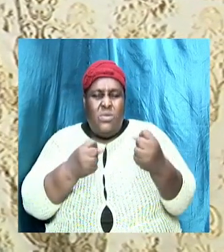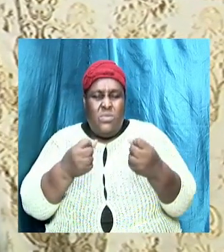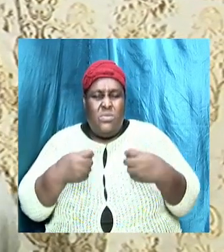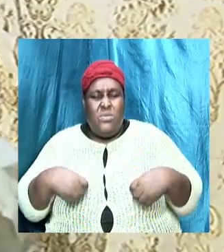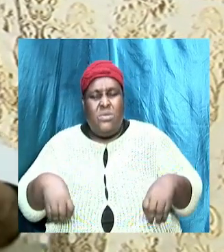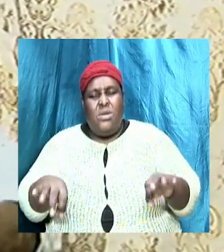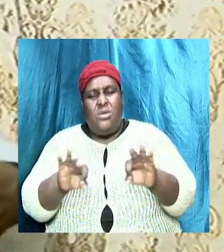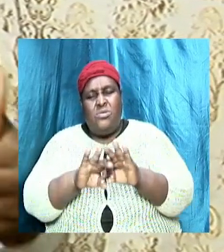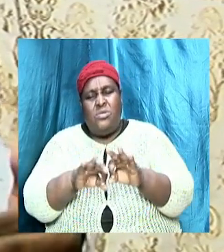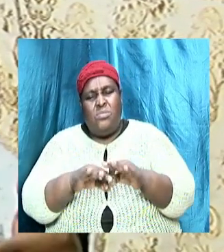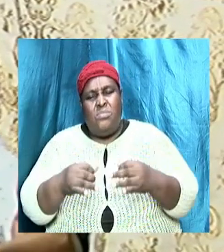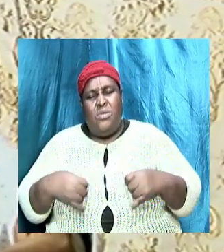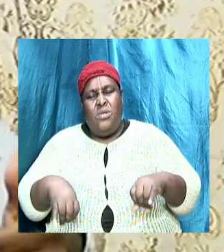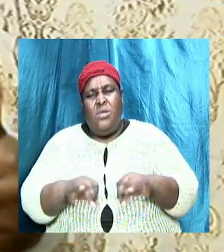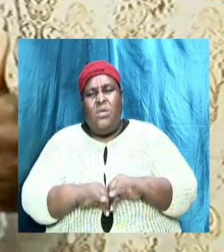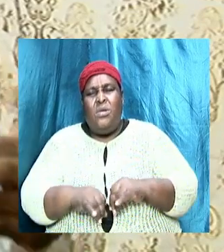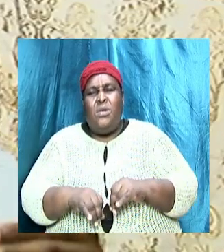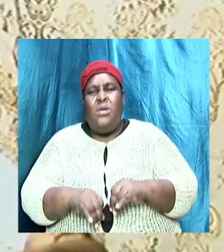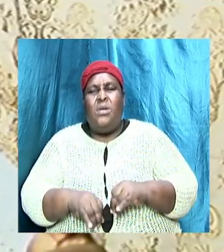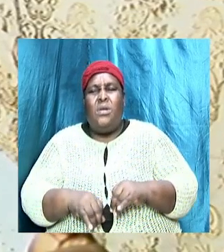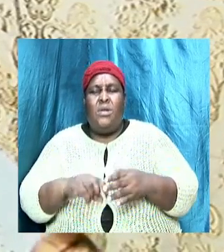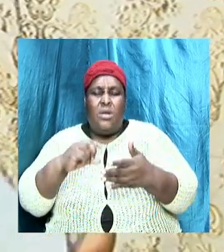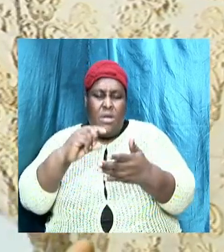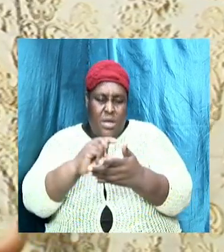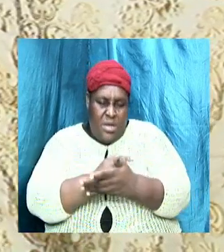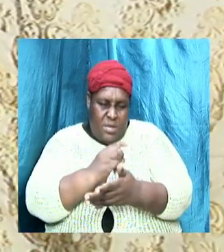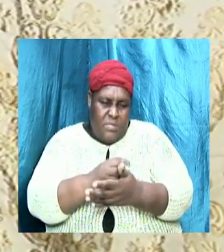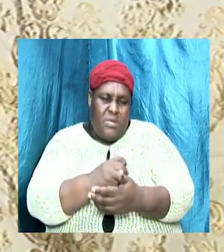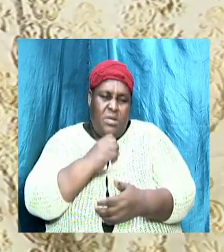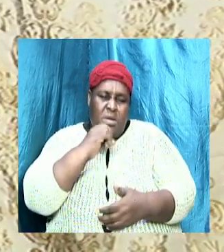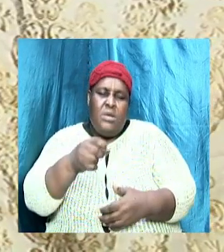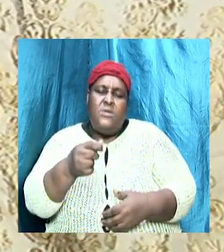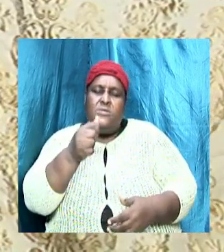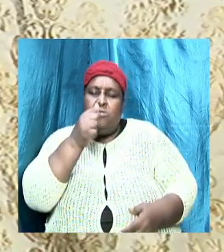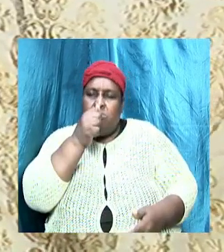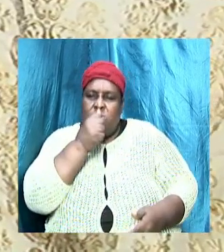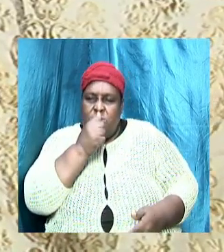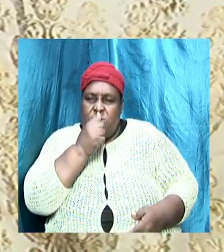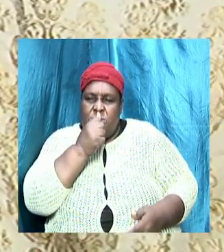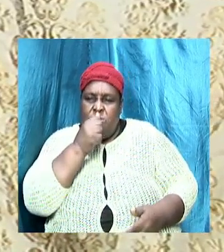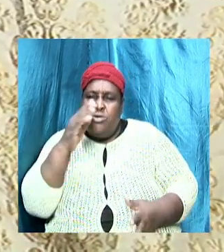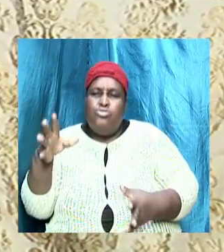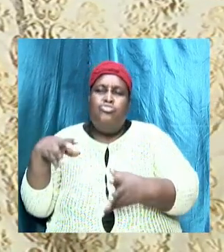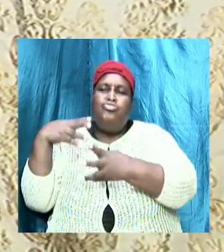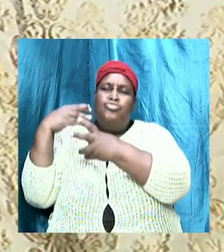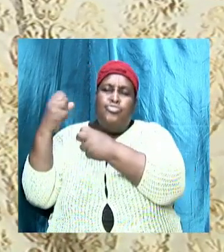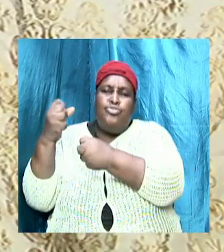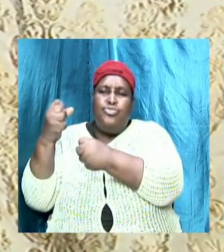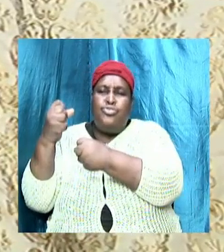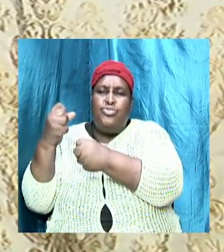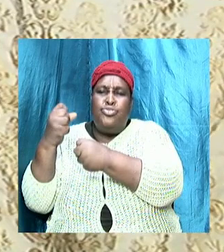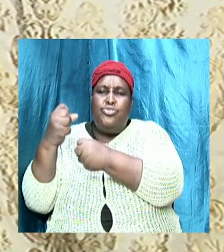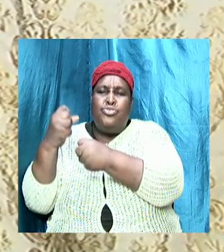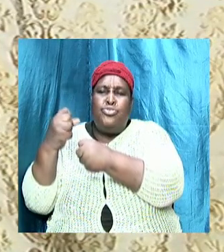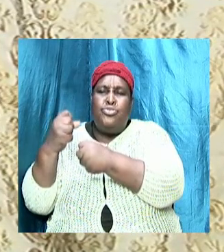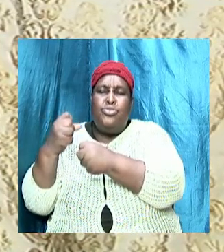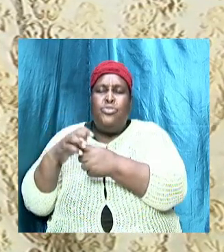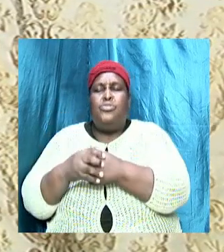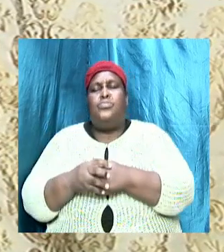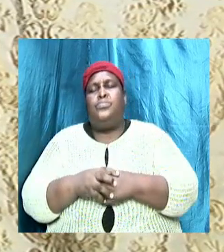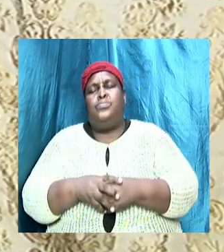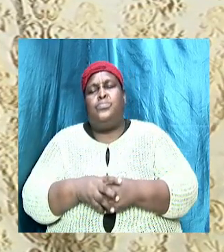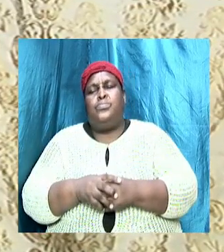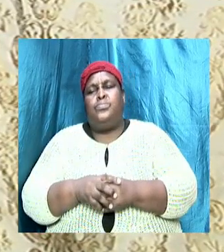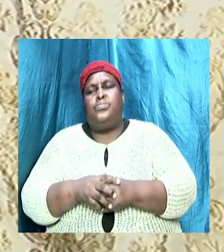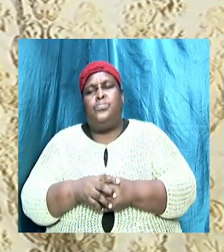important because the gospel is a sacred trust sound doctrine is important because the gospel is a